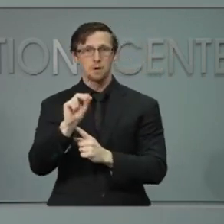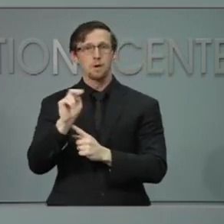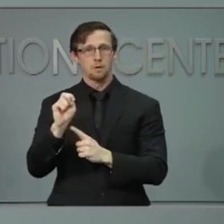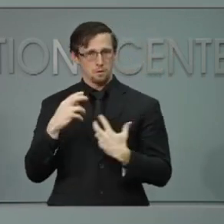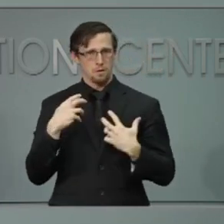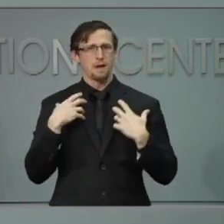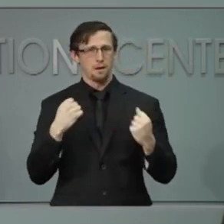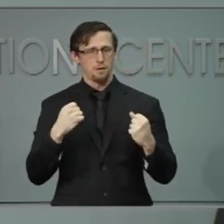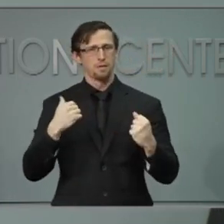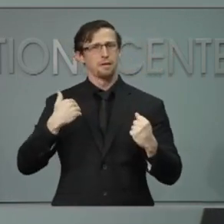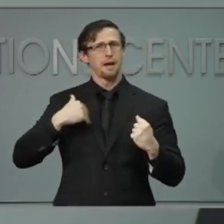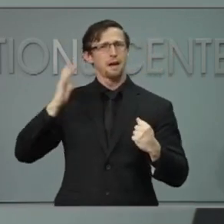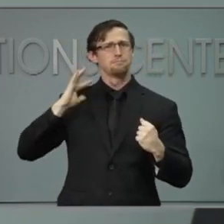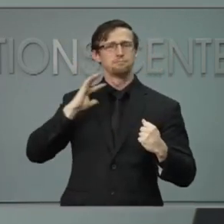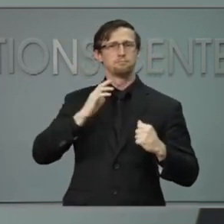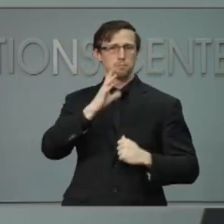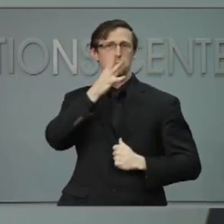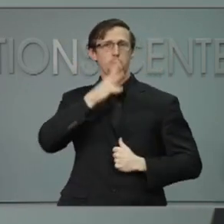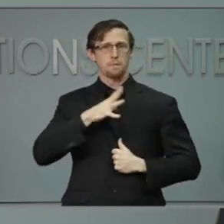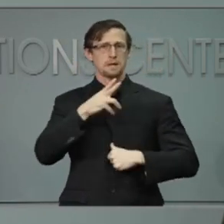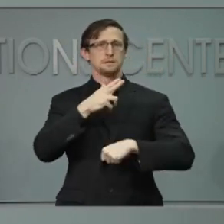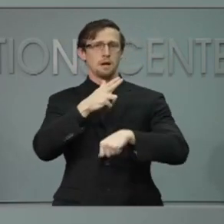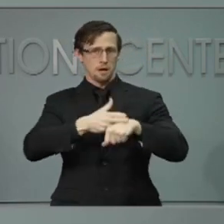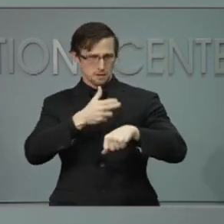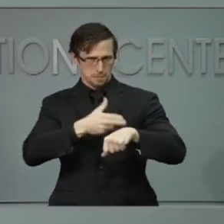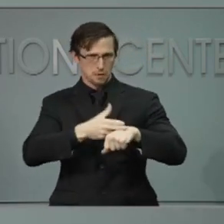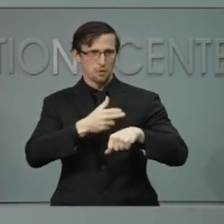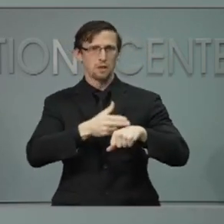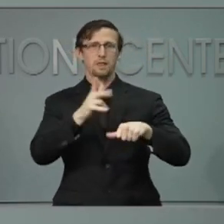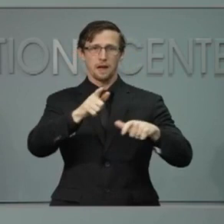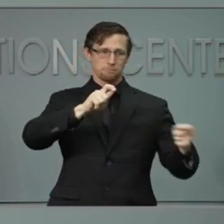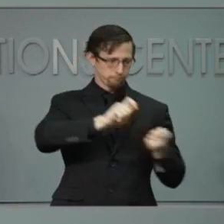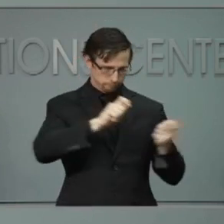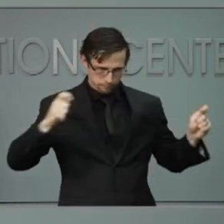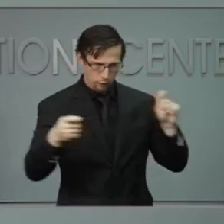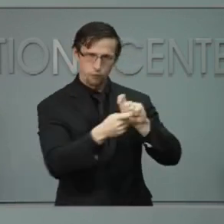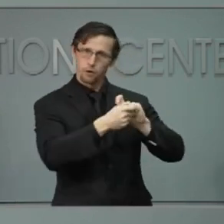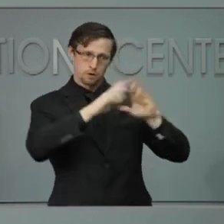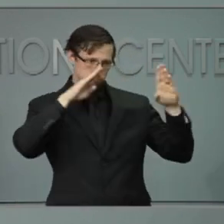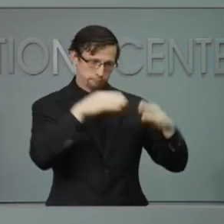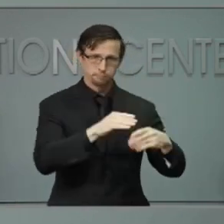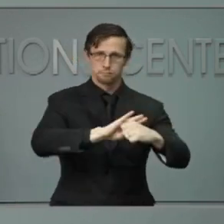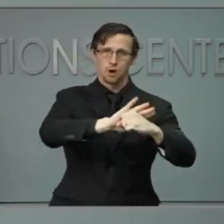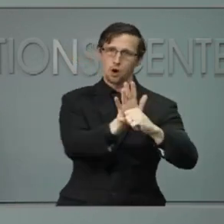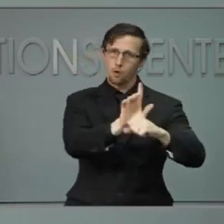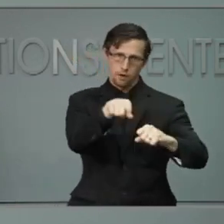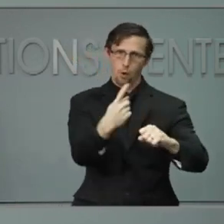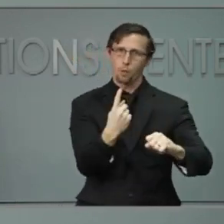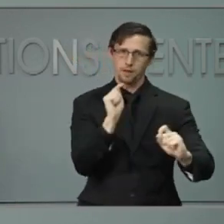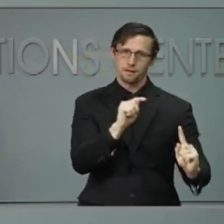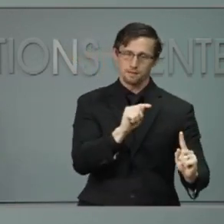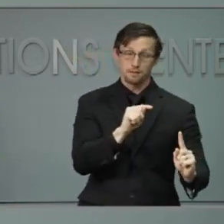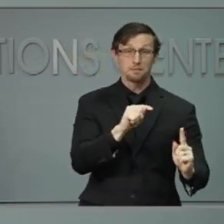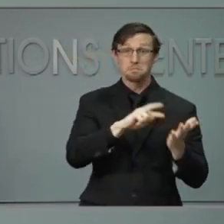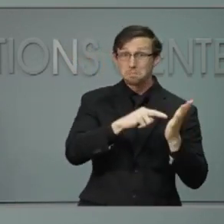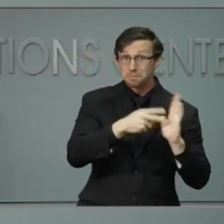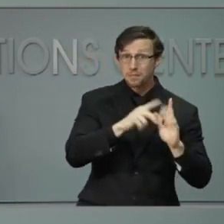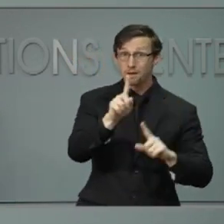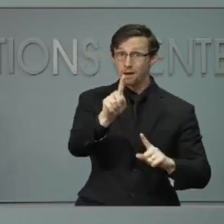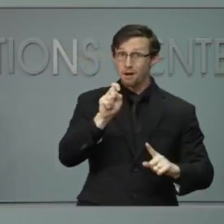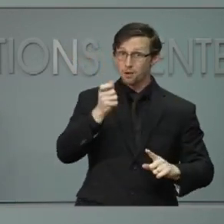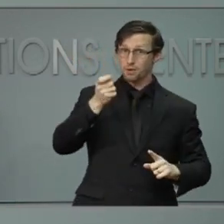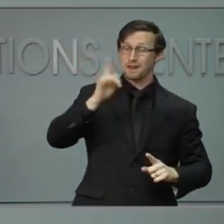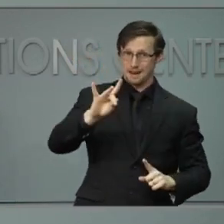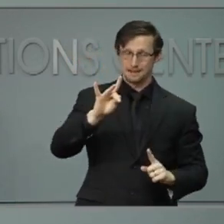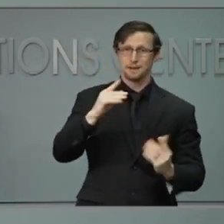recently decommissioned women's hospital as a COVID care hospital. It added another 118